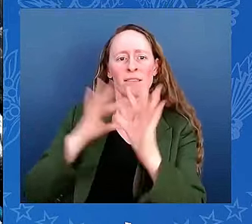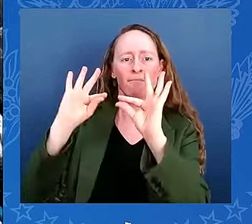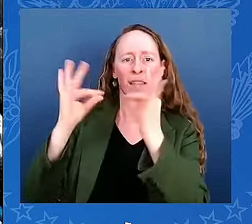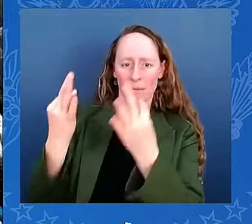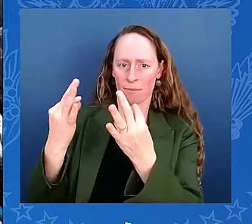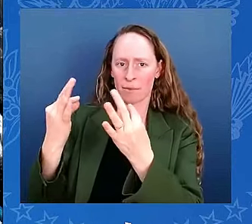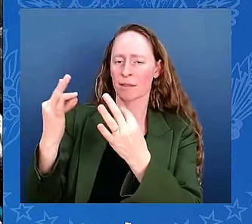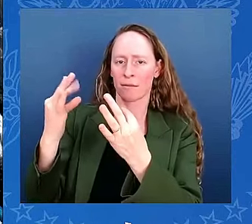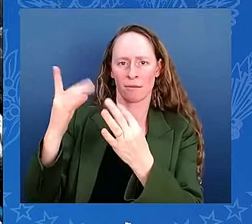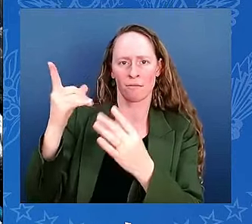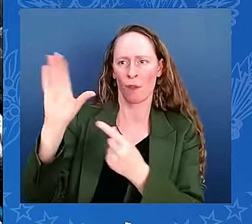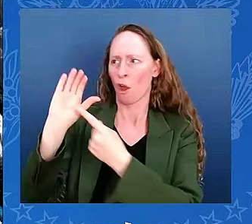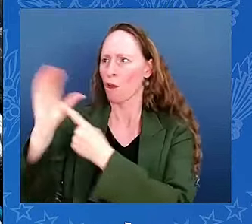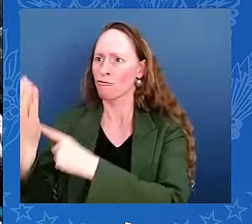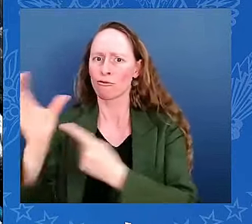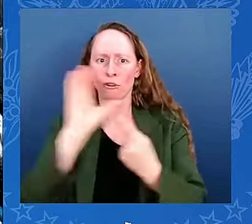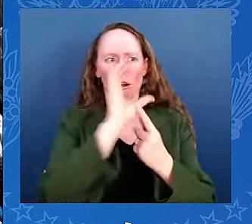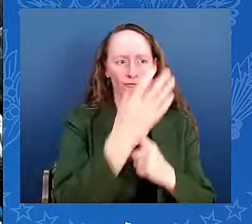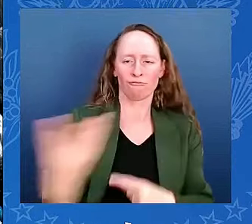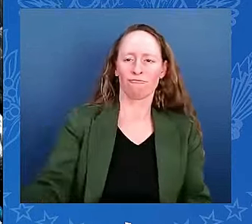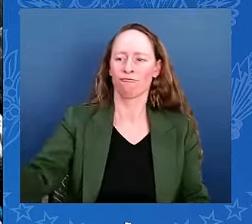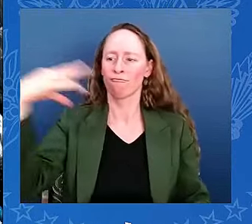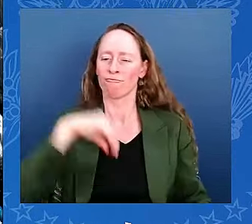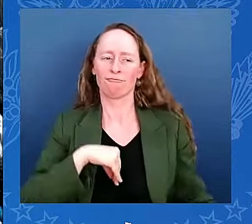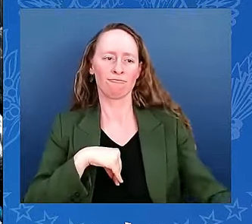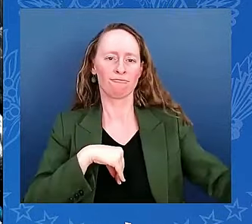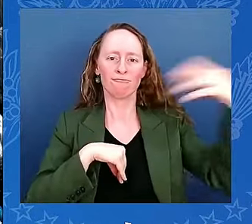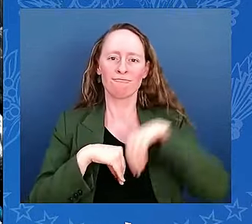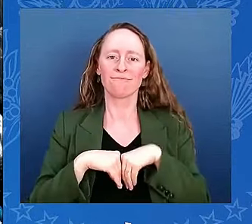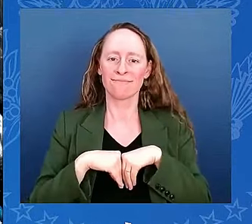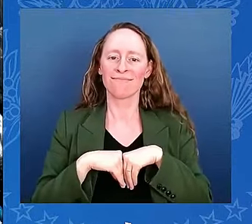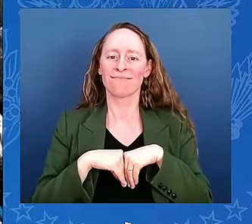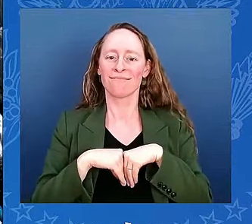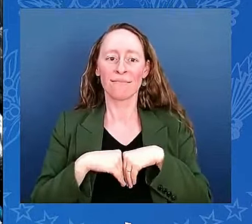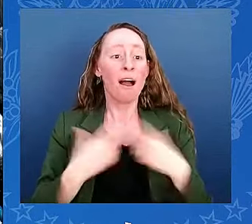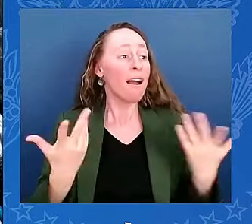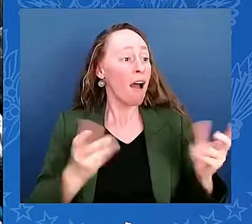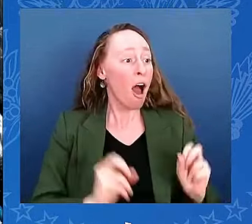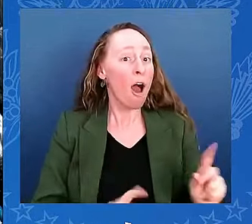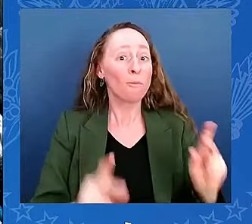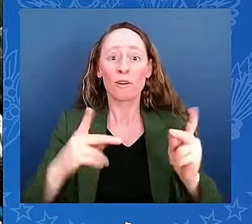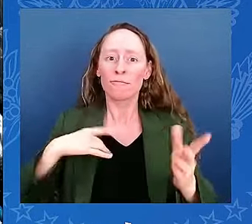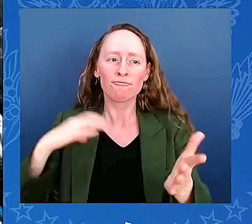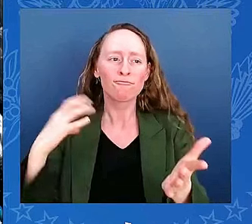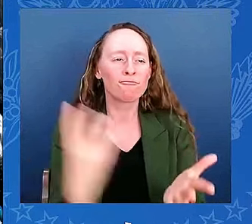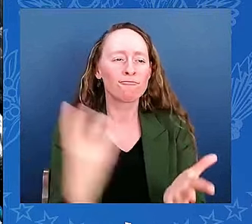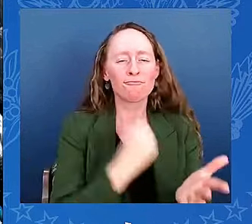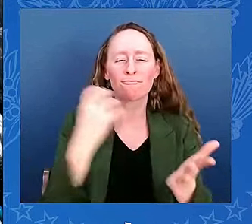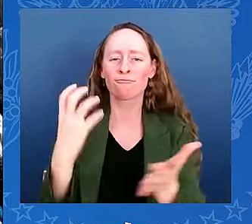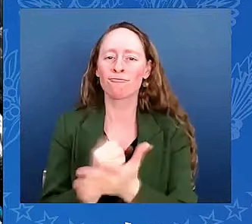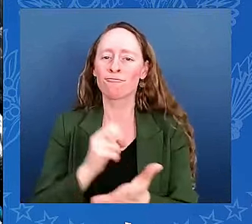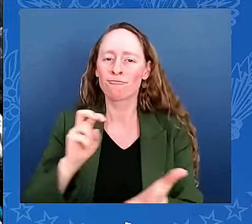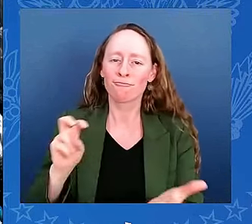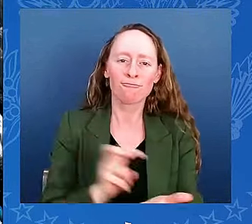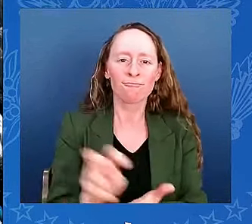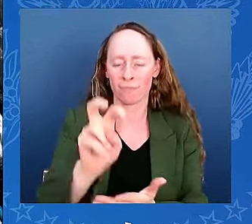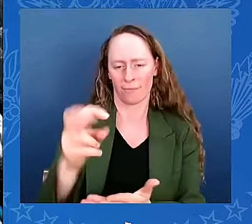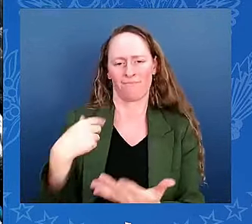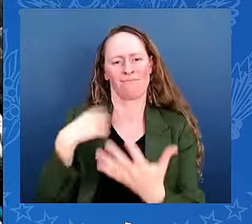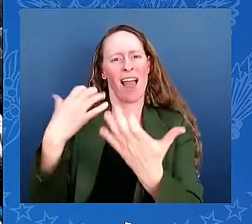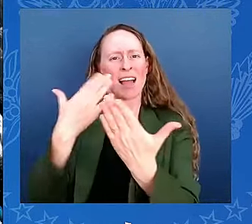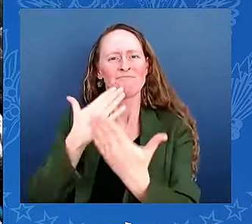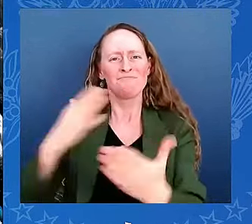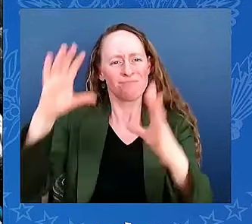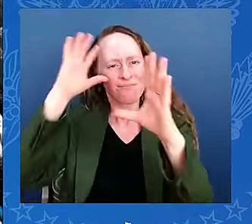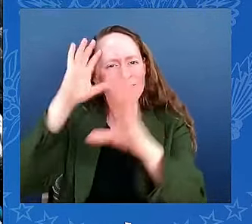and reach for the stars. Thank you to the President and the Vice President for celebrating Diwali with our